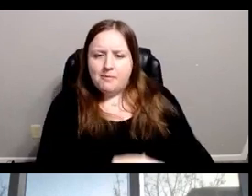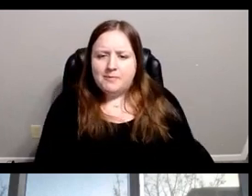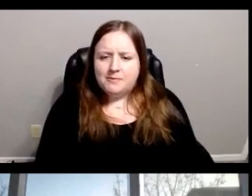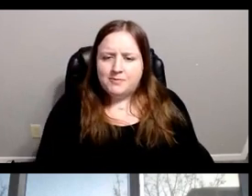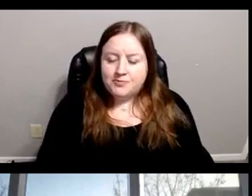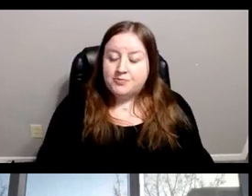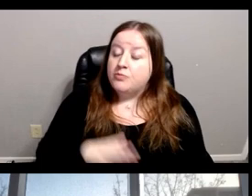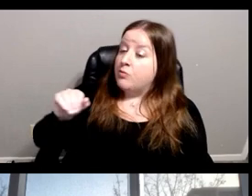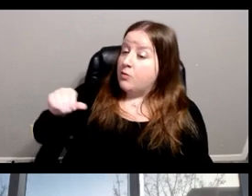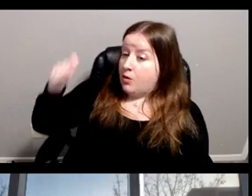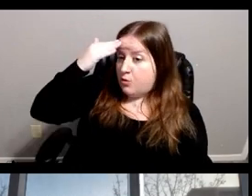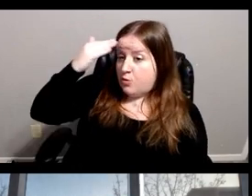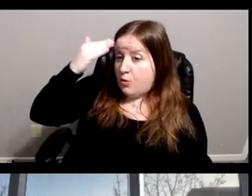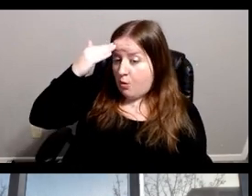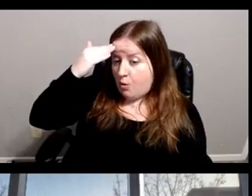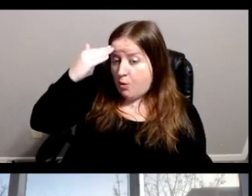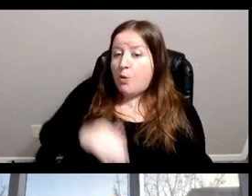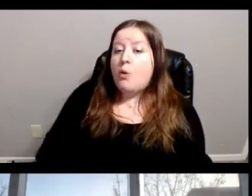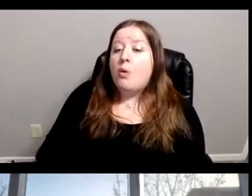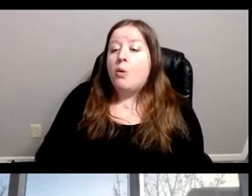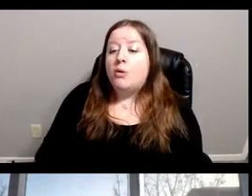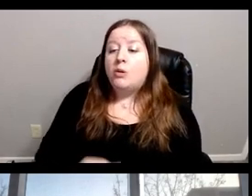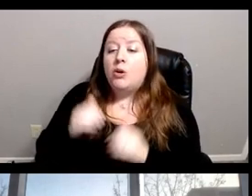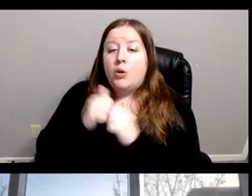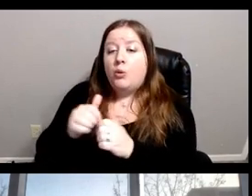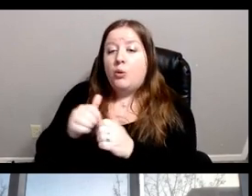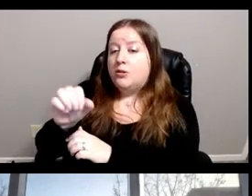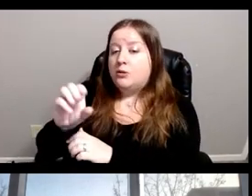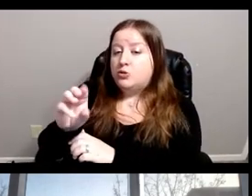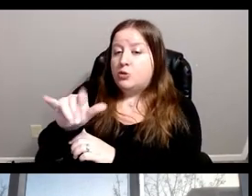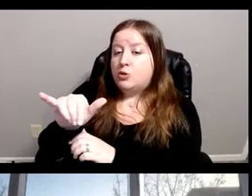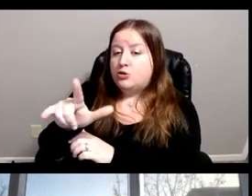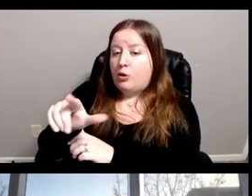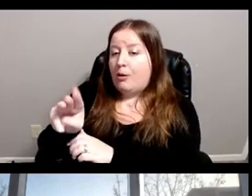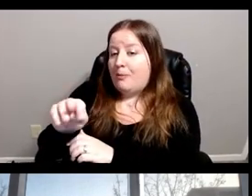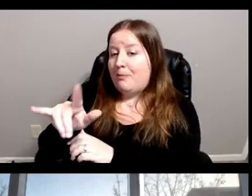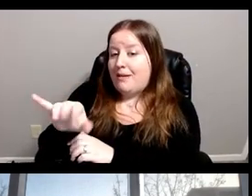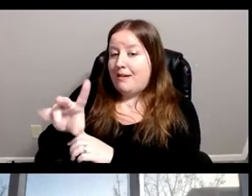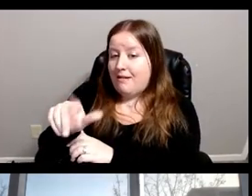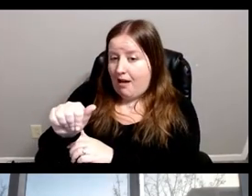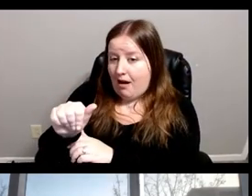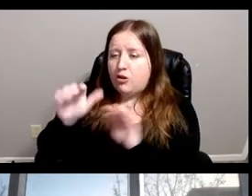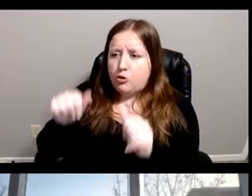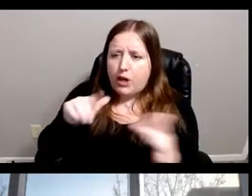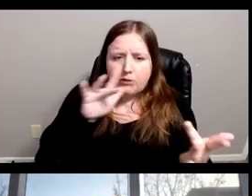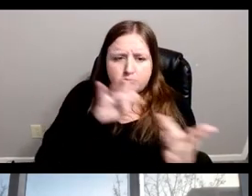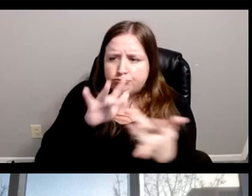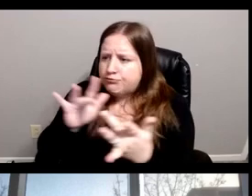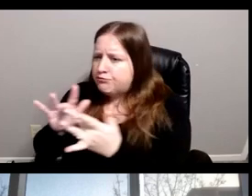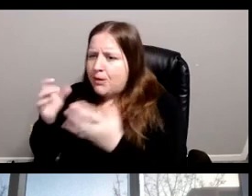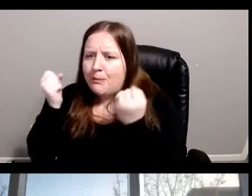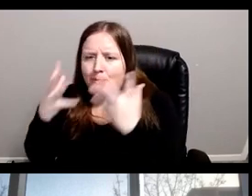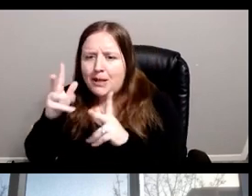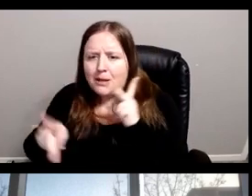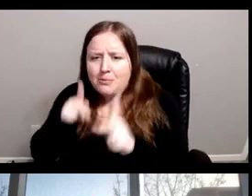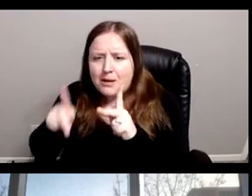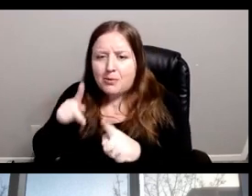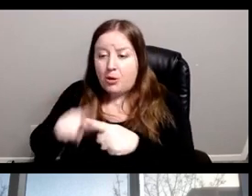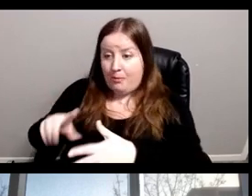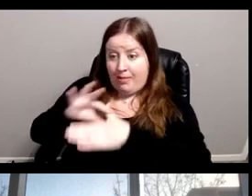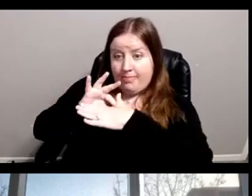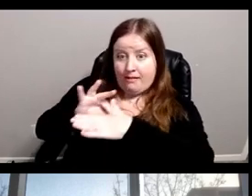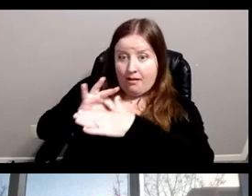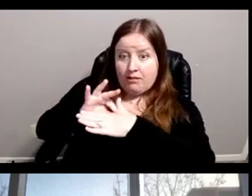So, you know, I mean, today through the social media, you can reach really a lot of people. The point is that the content that you will